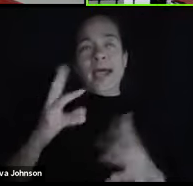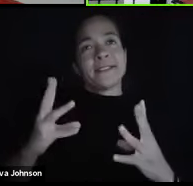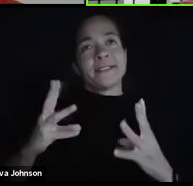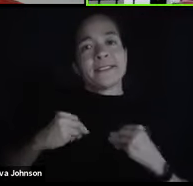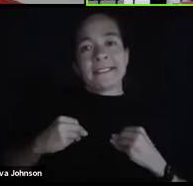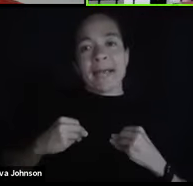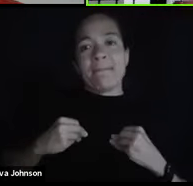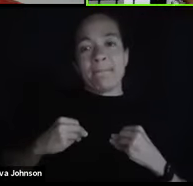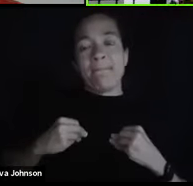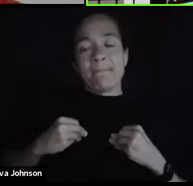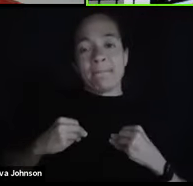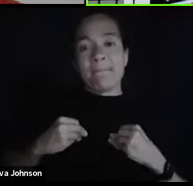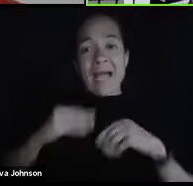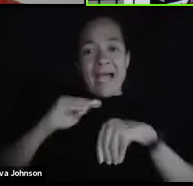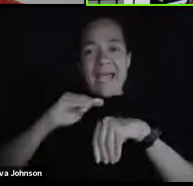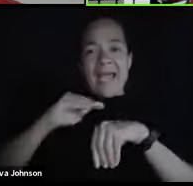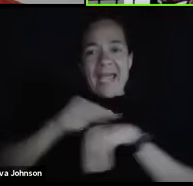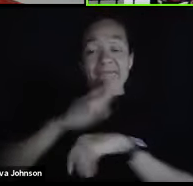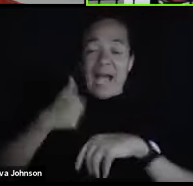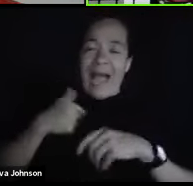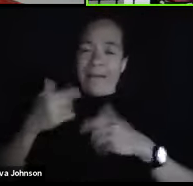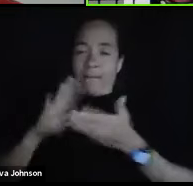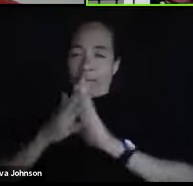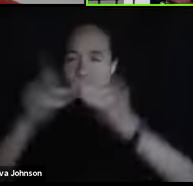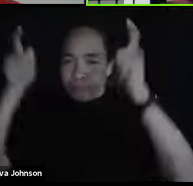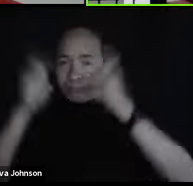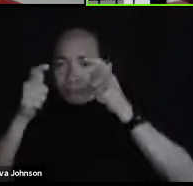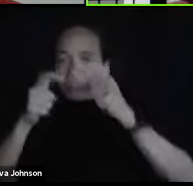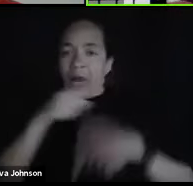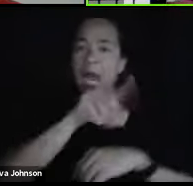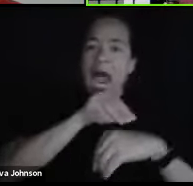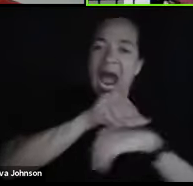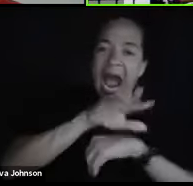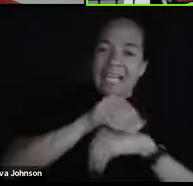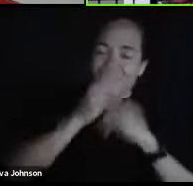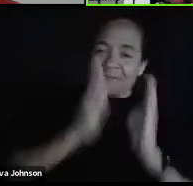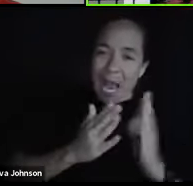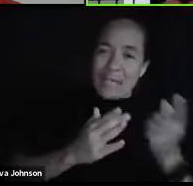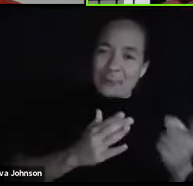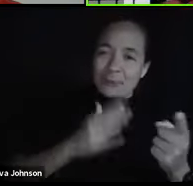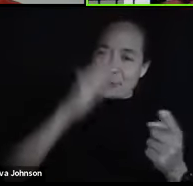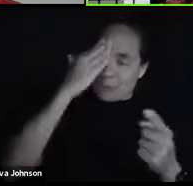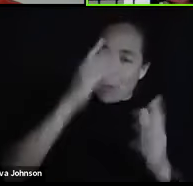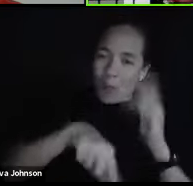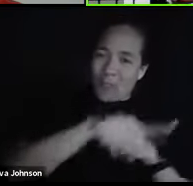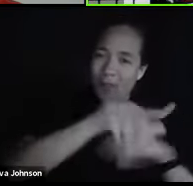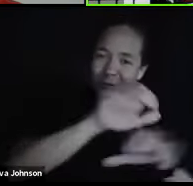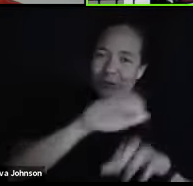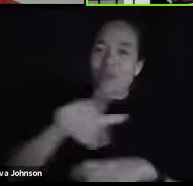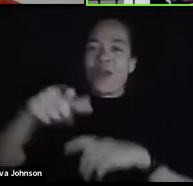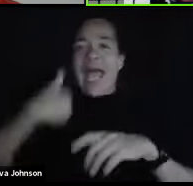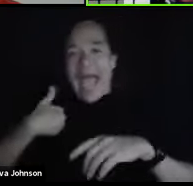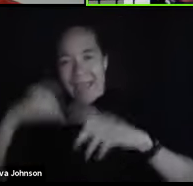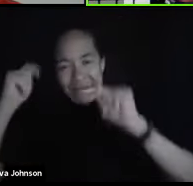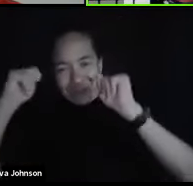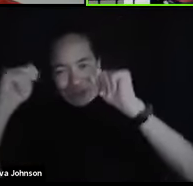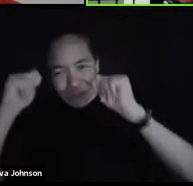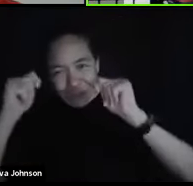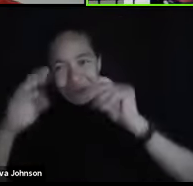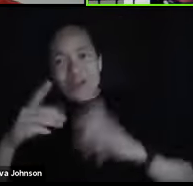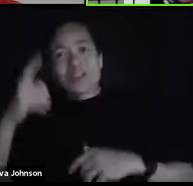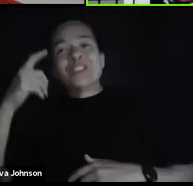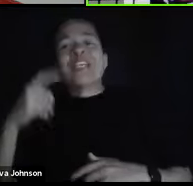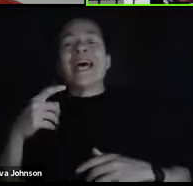actually do know what they're doing and tutors are there for a reason. So when I figured all of that out and started doing